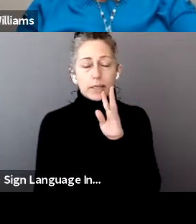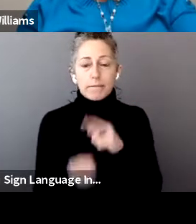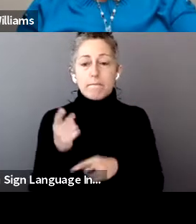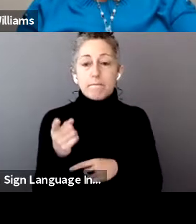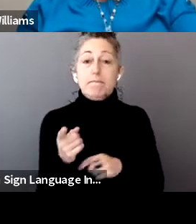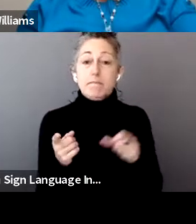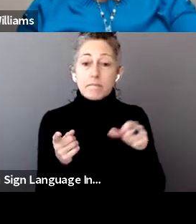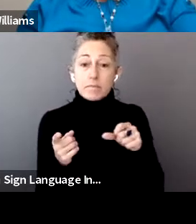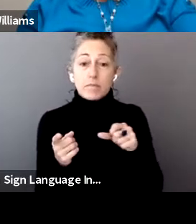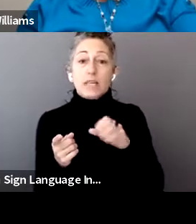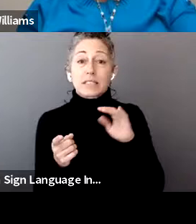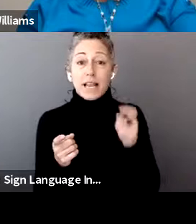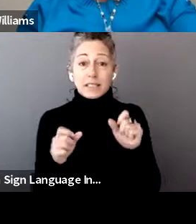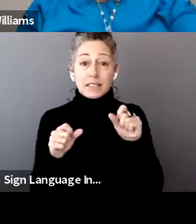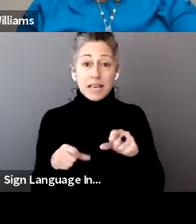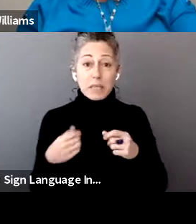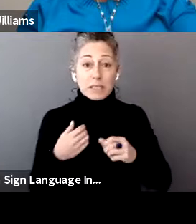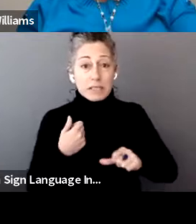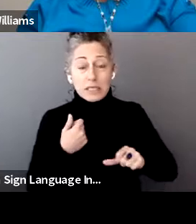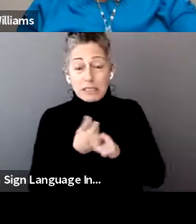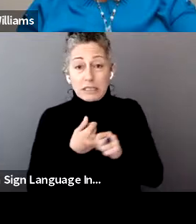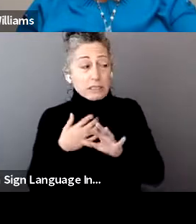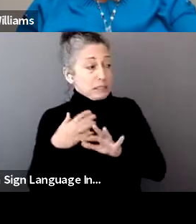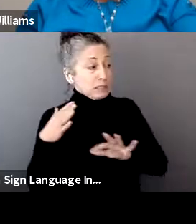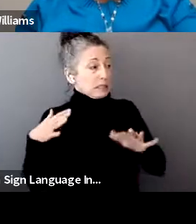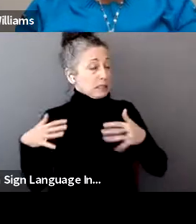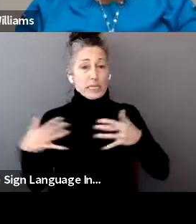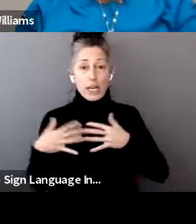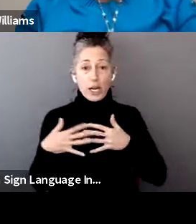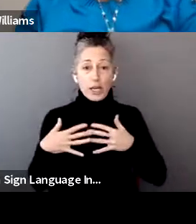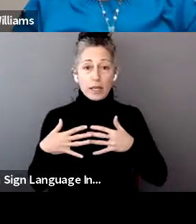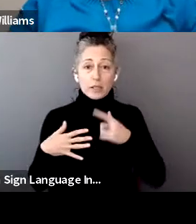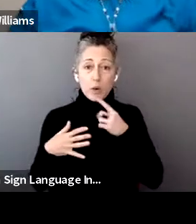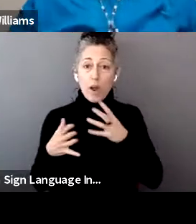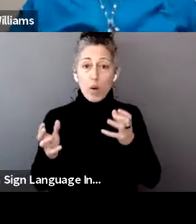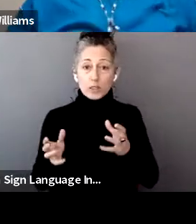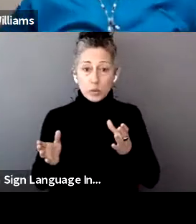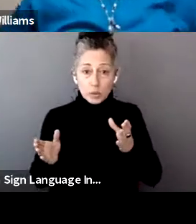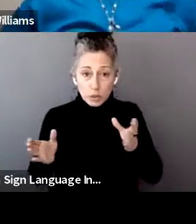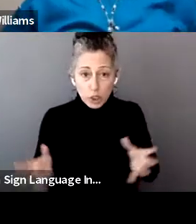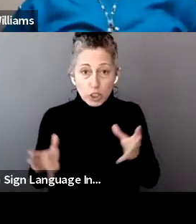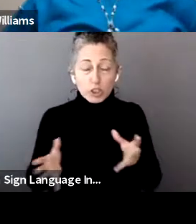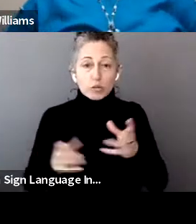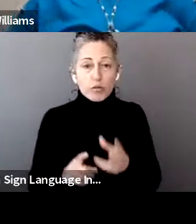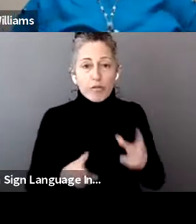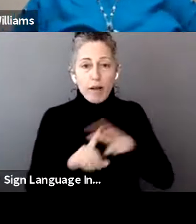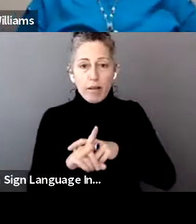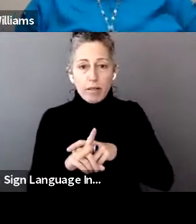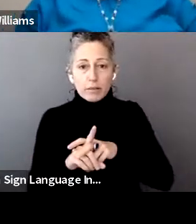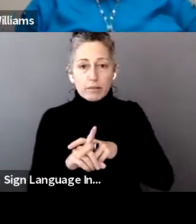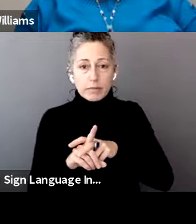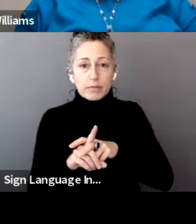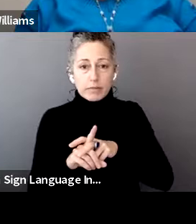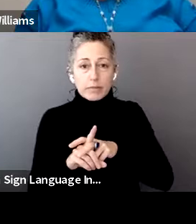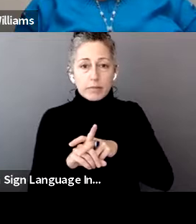taxes can be intimidating and scary. You know, we've urged everybody today, you need to file, you know, seek that guidance. You know, we,